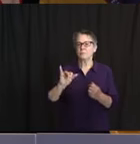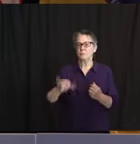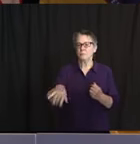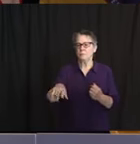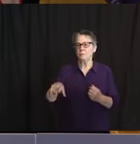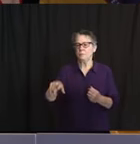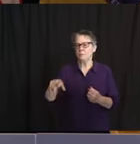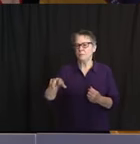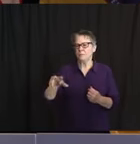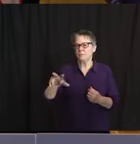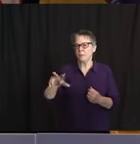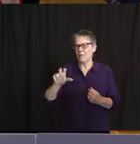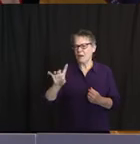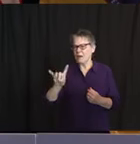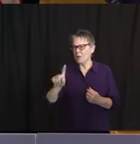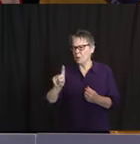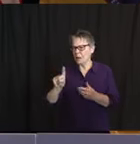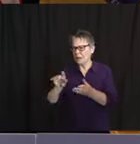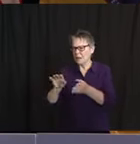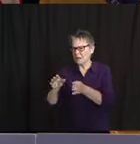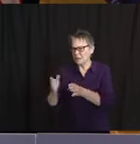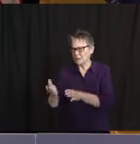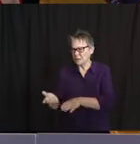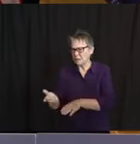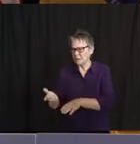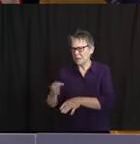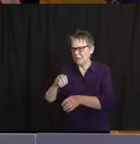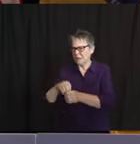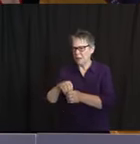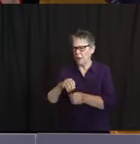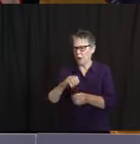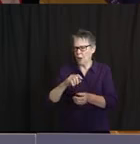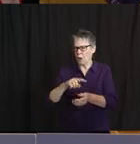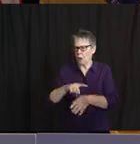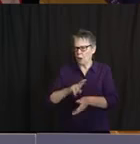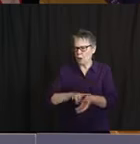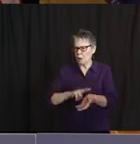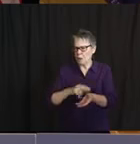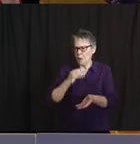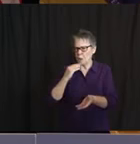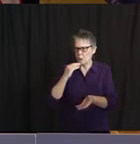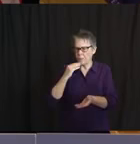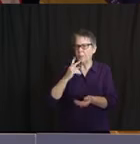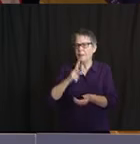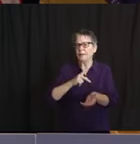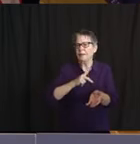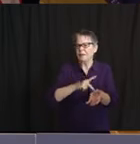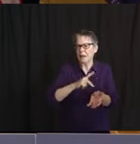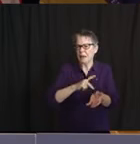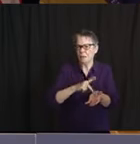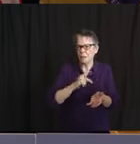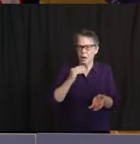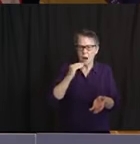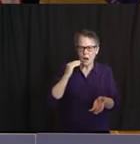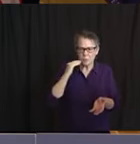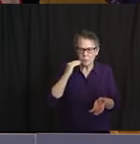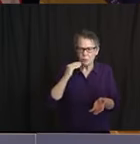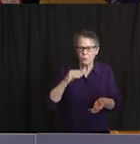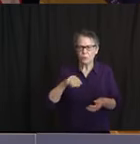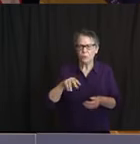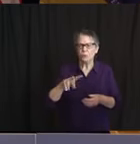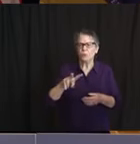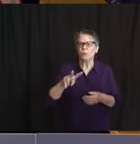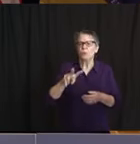psychiatric hospitals with a census of 1,240, 209 patients have tested positive, and there are a total of